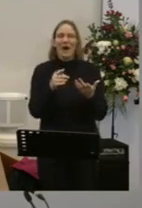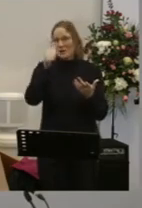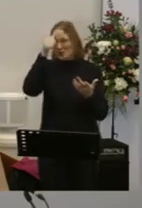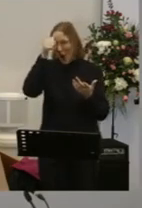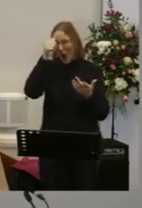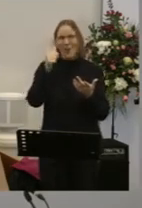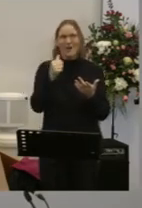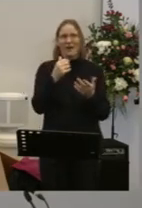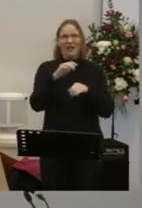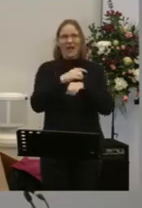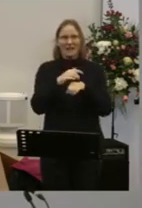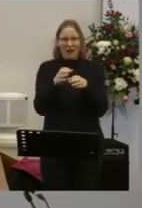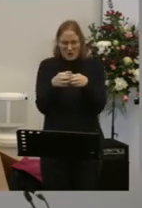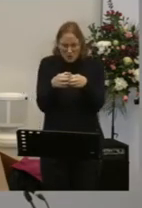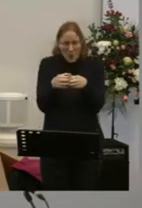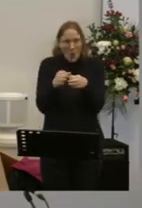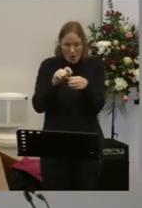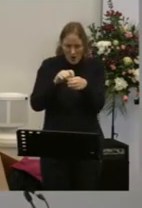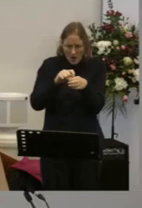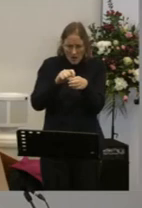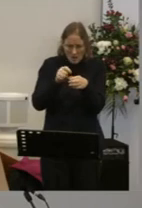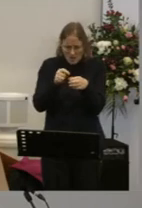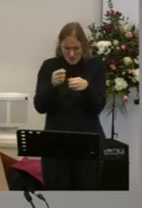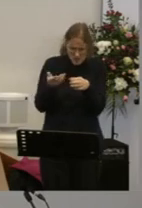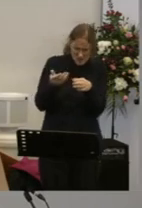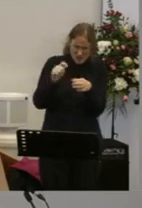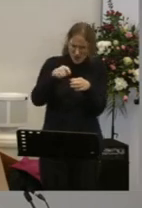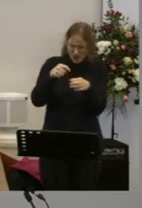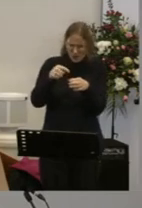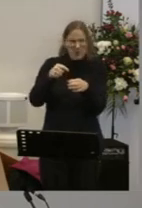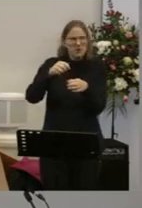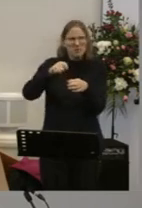normally underneath the little cardboard thing at the top I say spoon